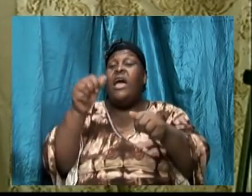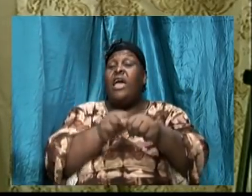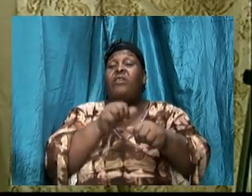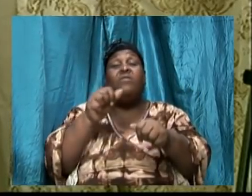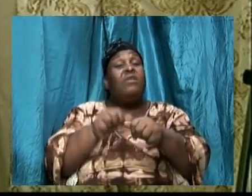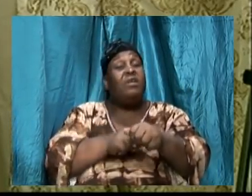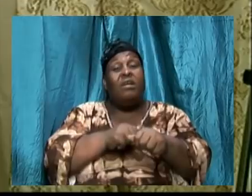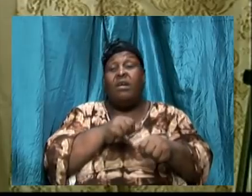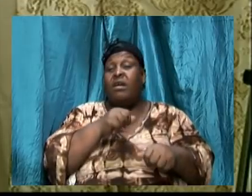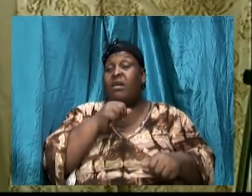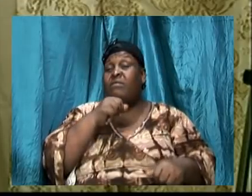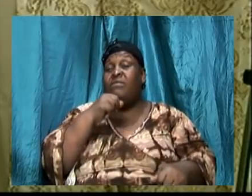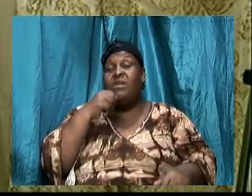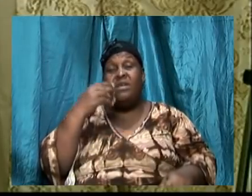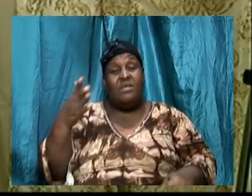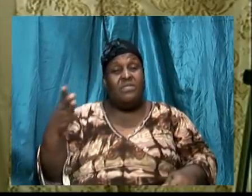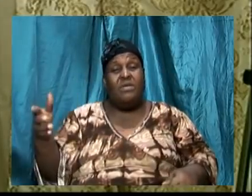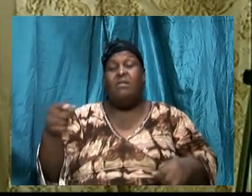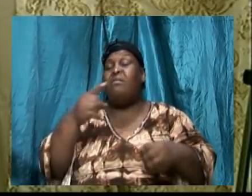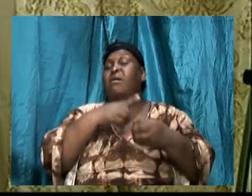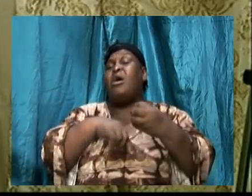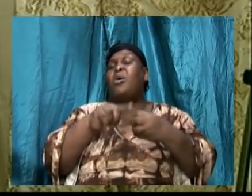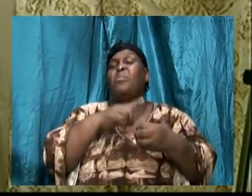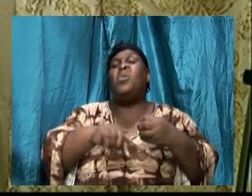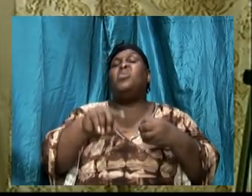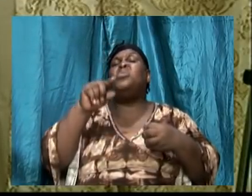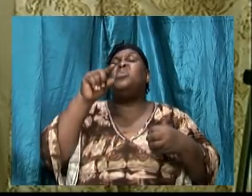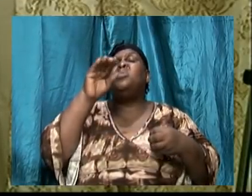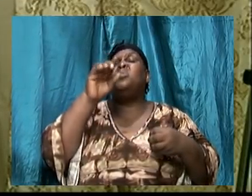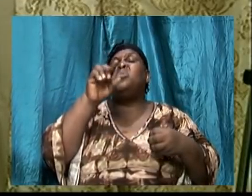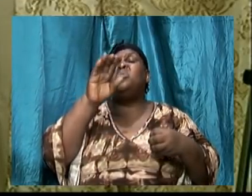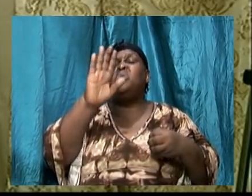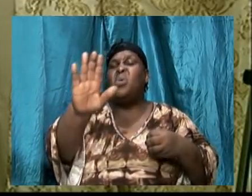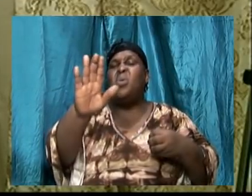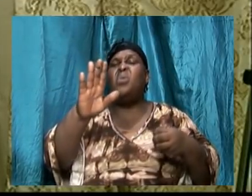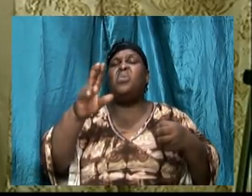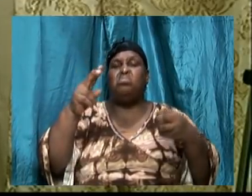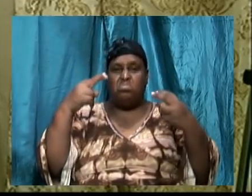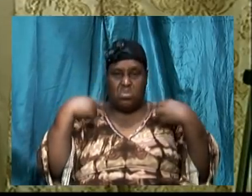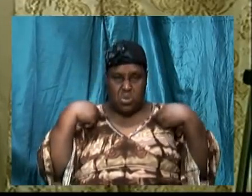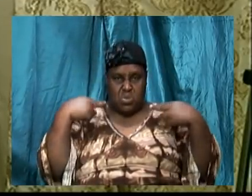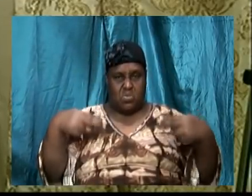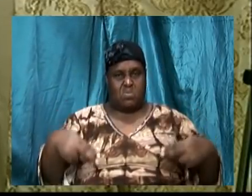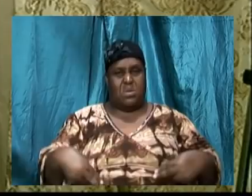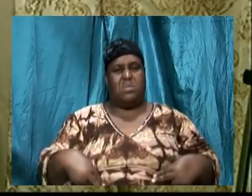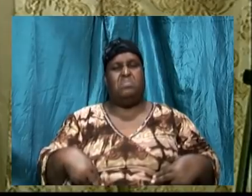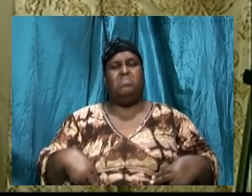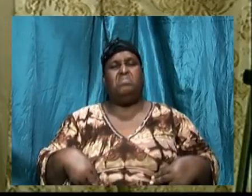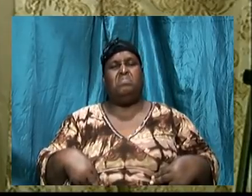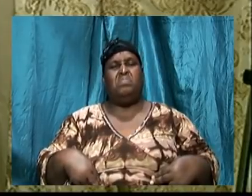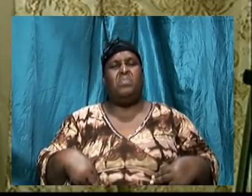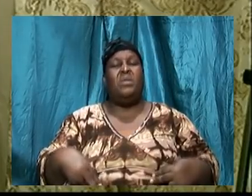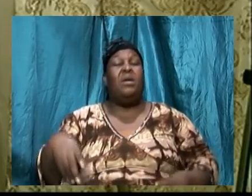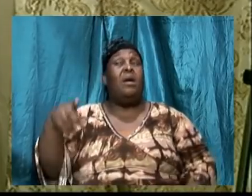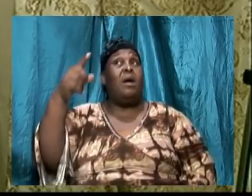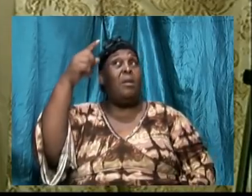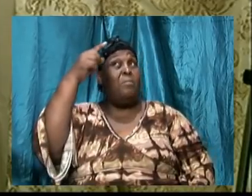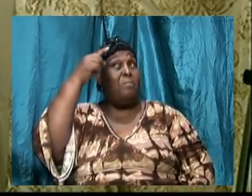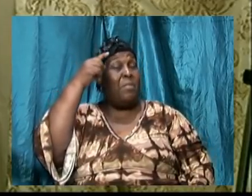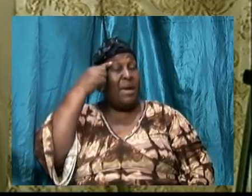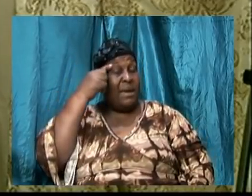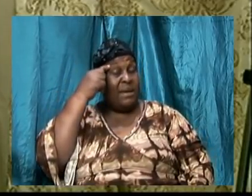mind that is sick can ultimately cause a body to be sick. Yes? A mind that